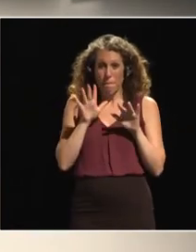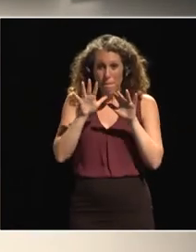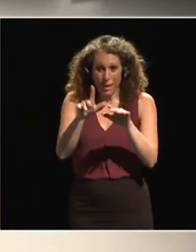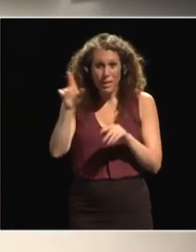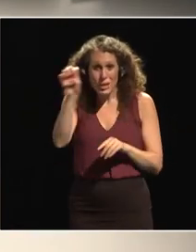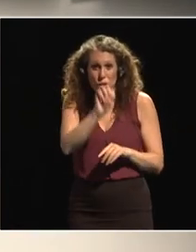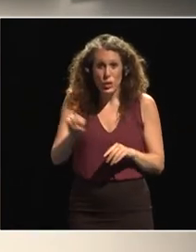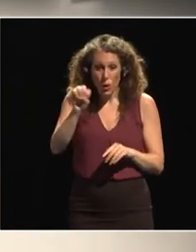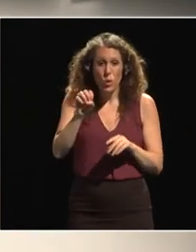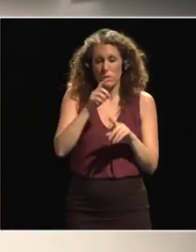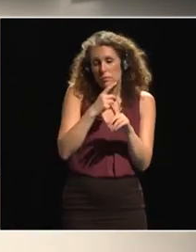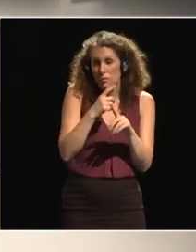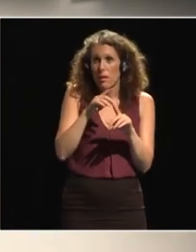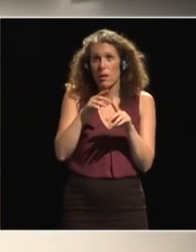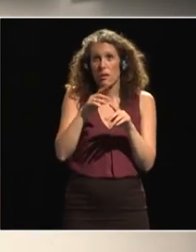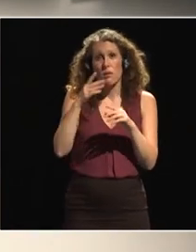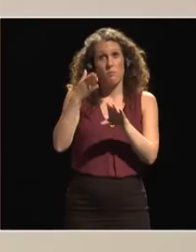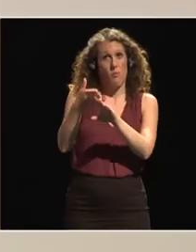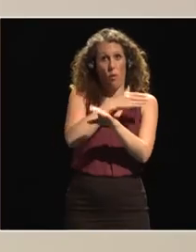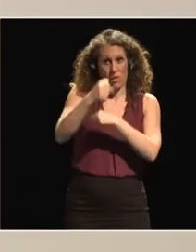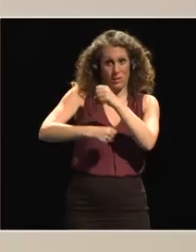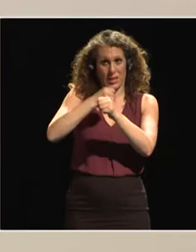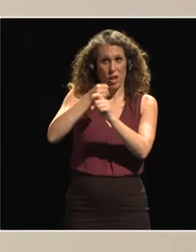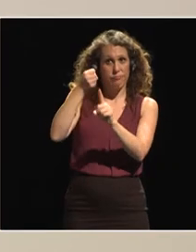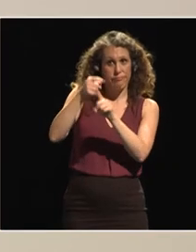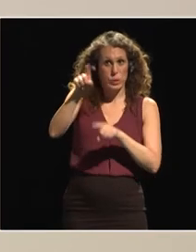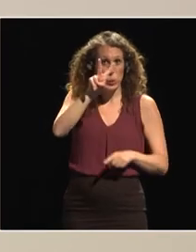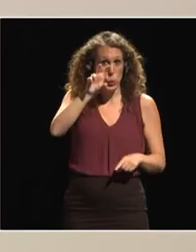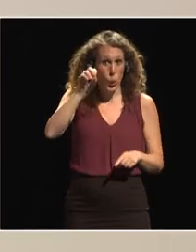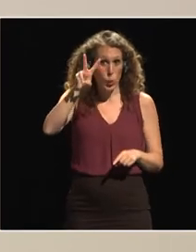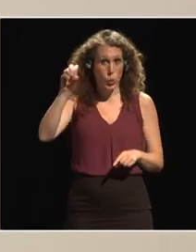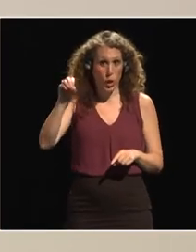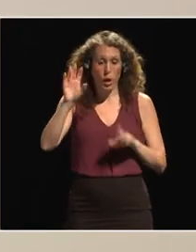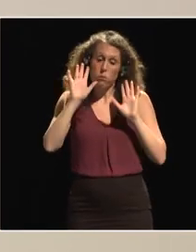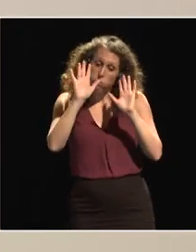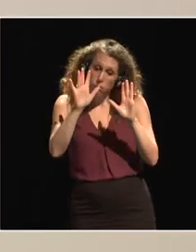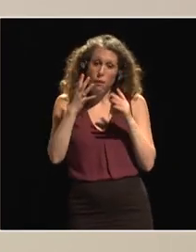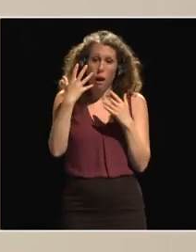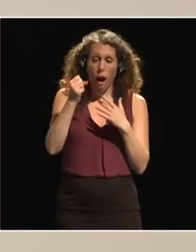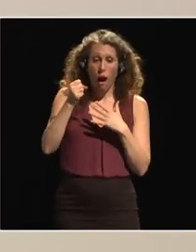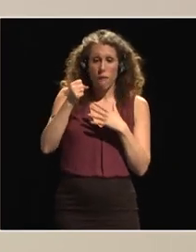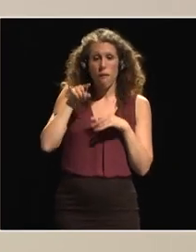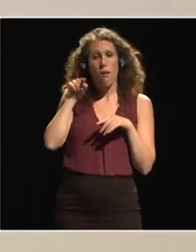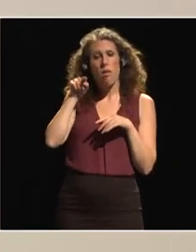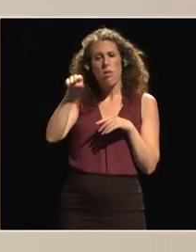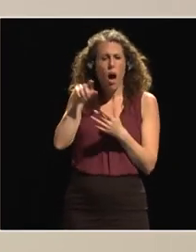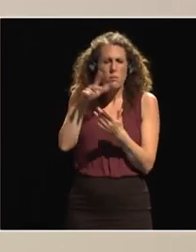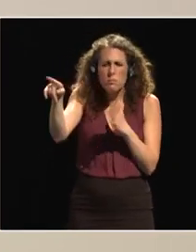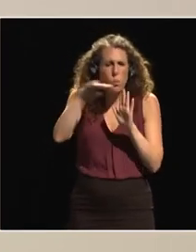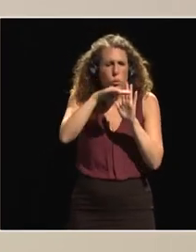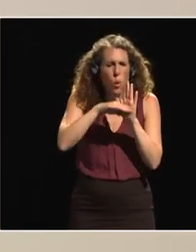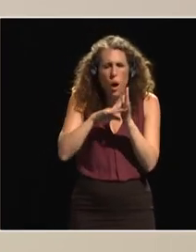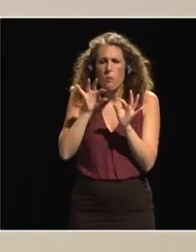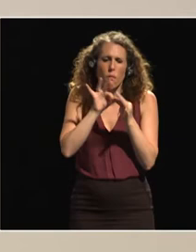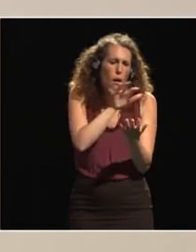Africa and the European neighborhood by 2020 as you know there there is a window under this program for agriculture and agribusiness